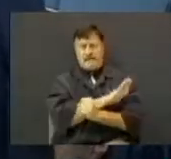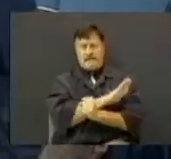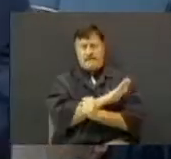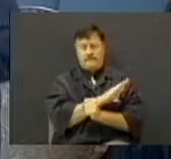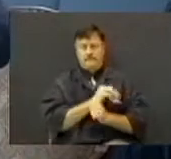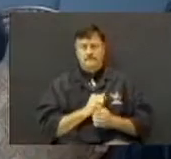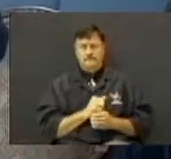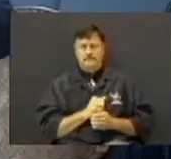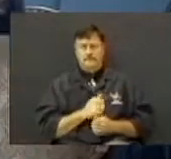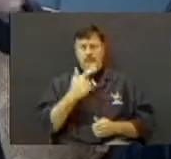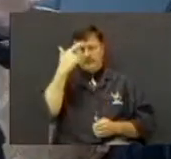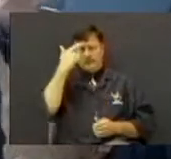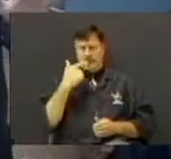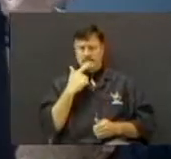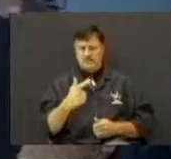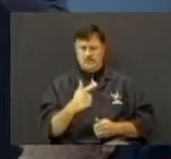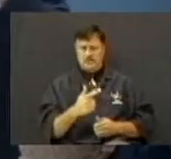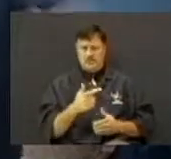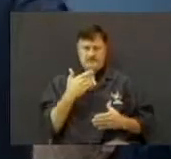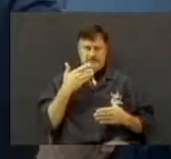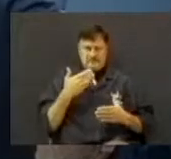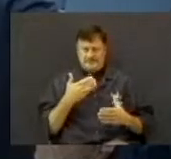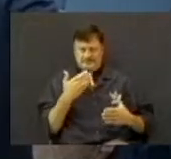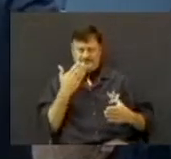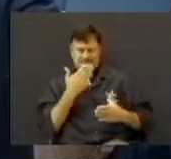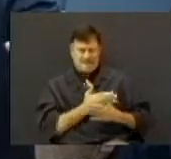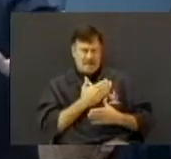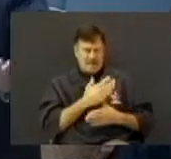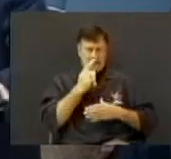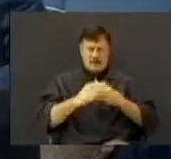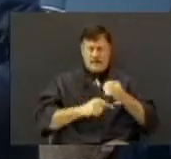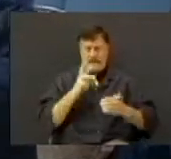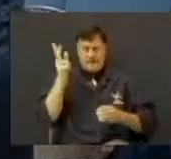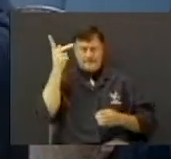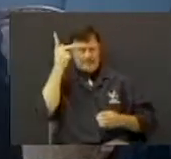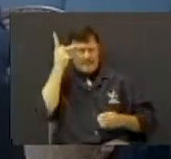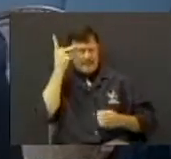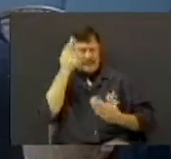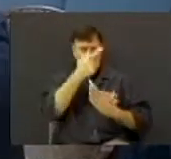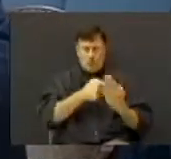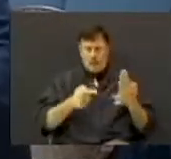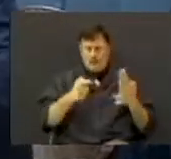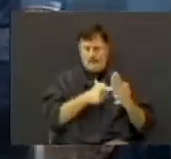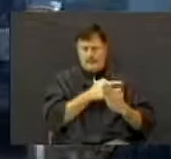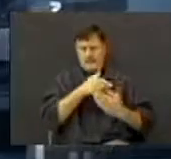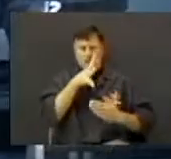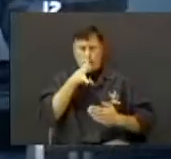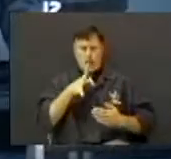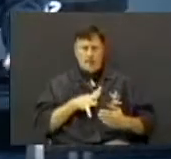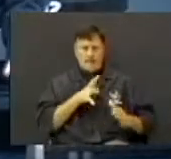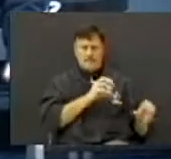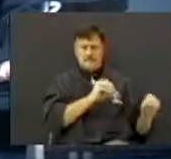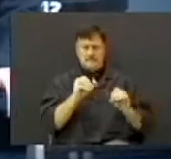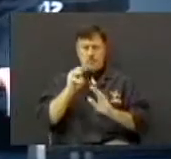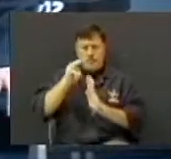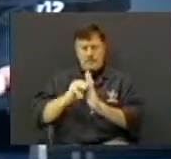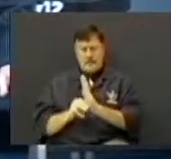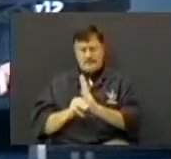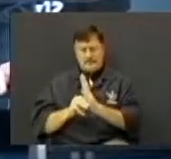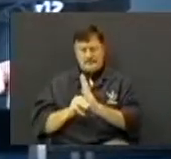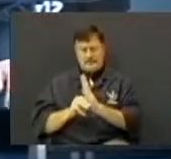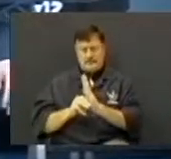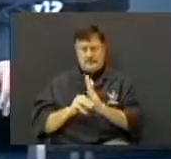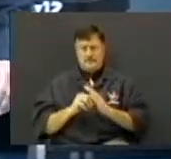I think we've got so intimidated by political correctness, by the feminists, come on, help me,